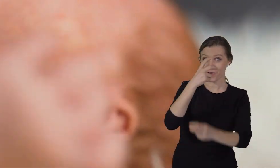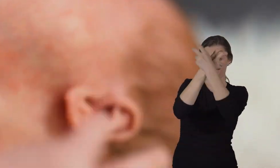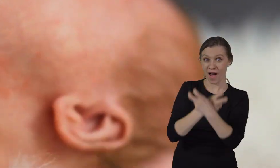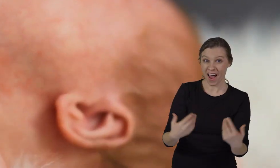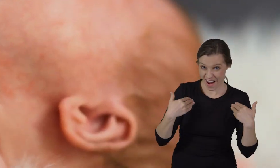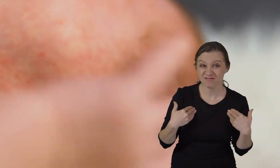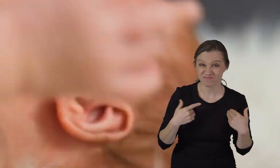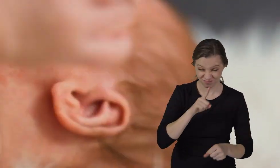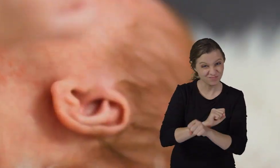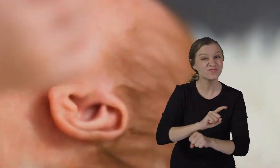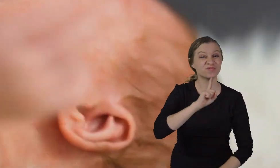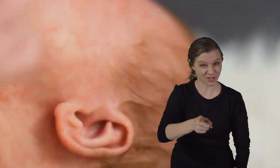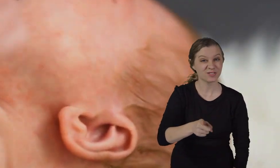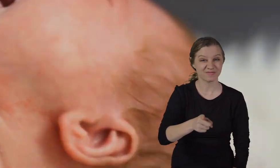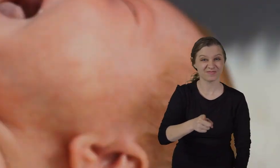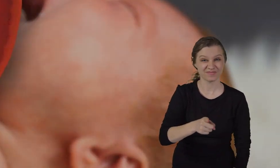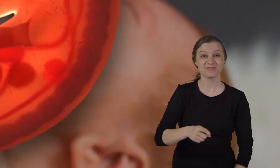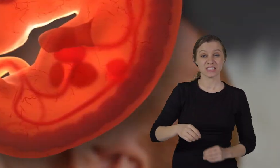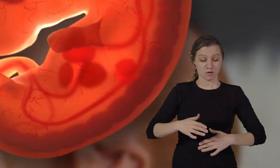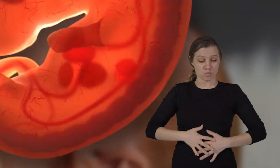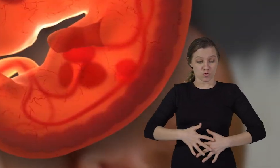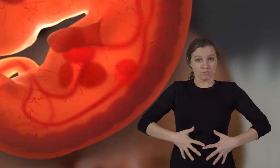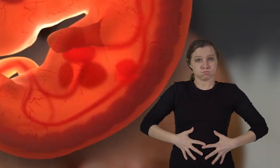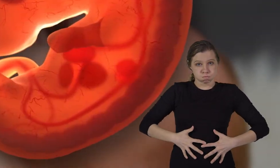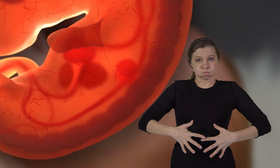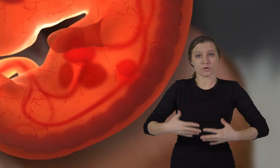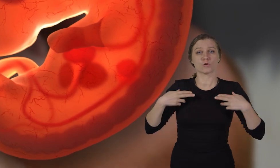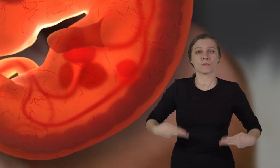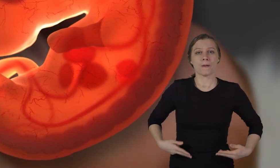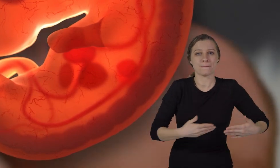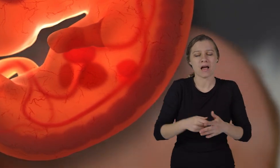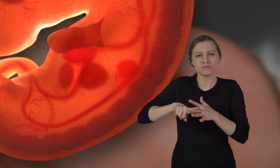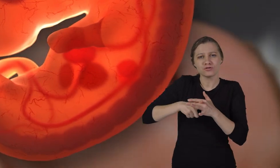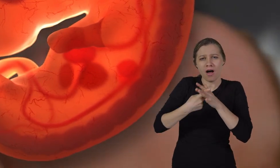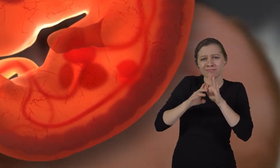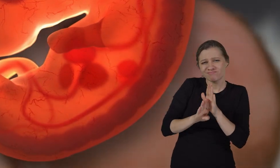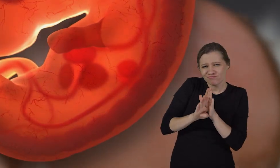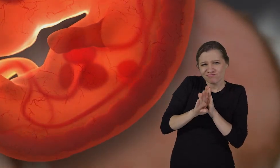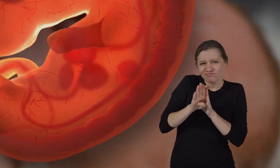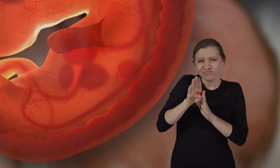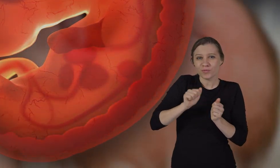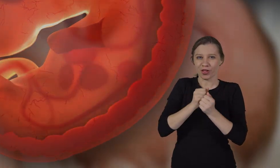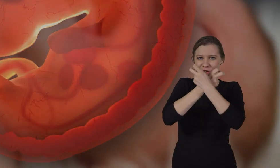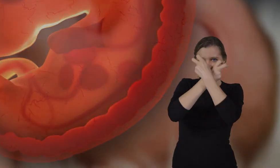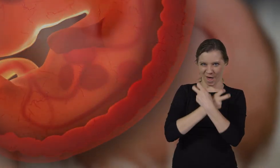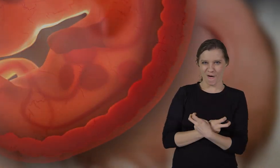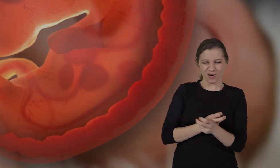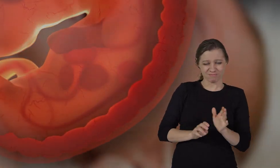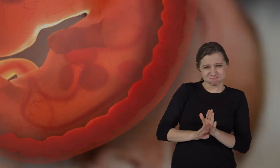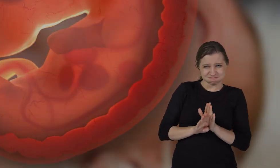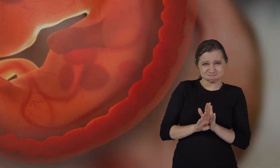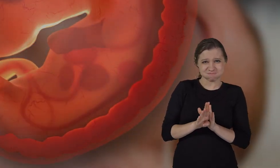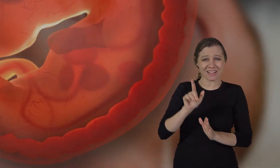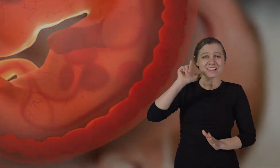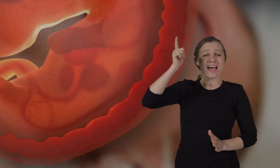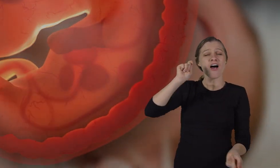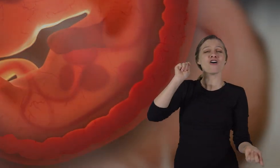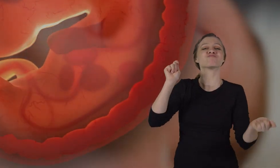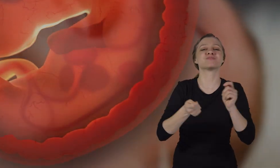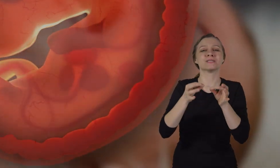you had a notochord? It's true! In the womb, human babies begin their development with a notochord,